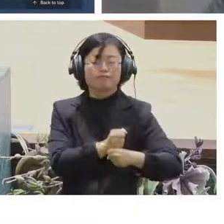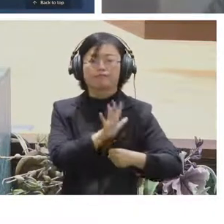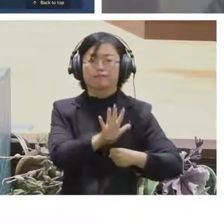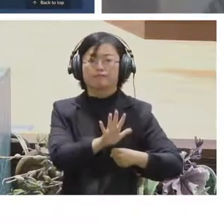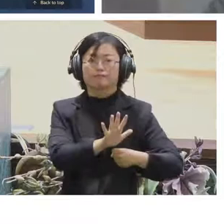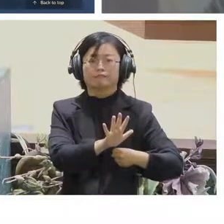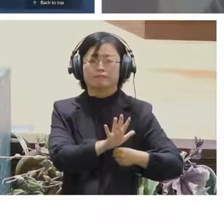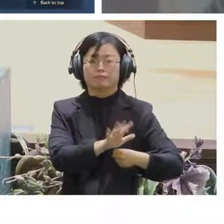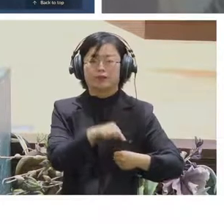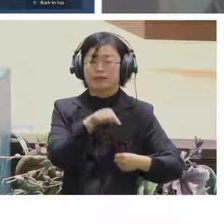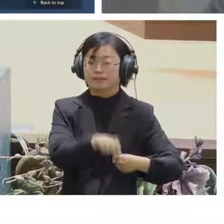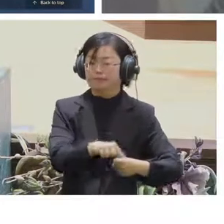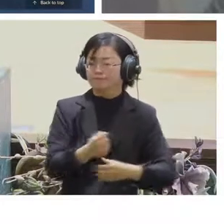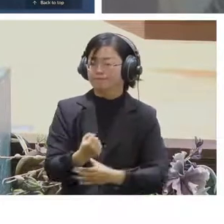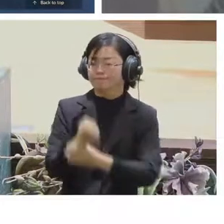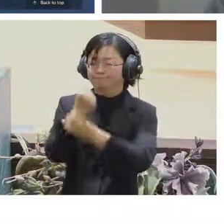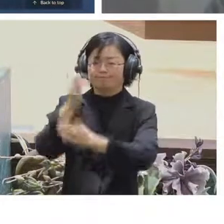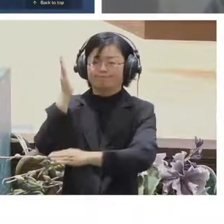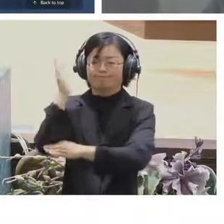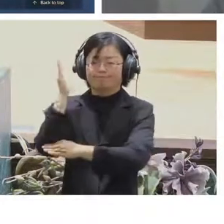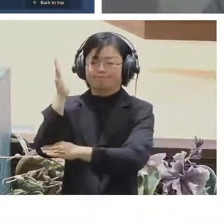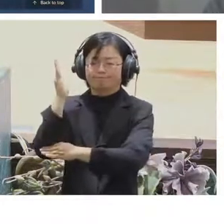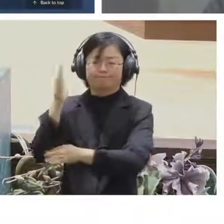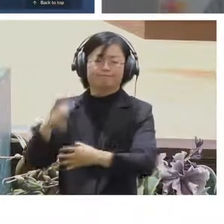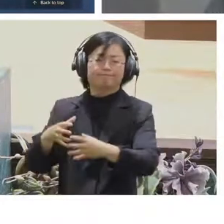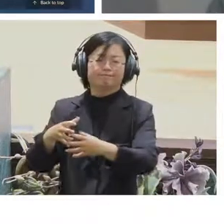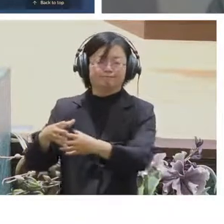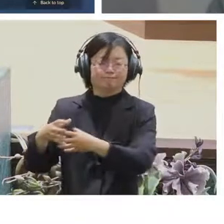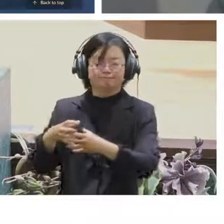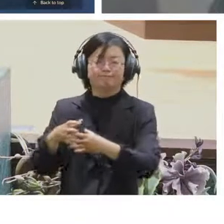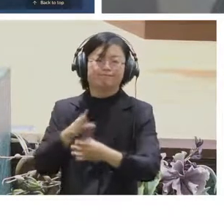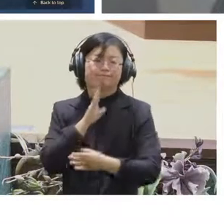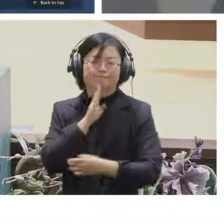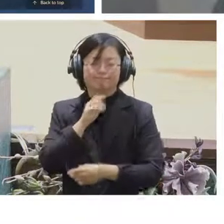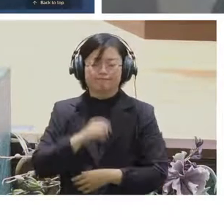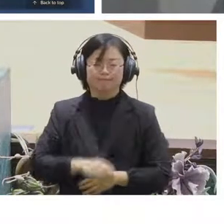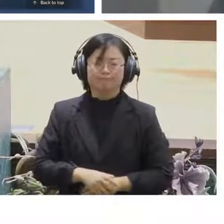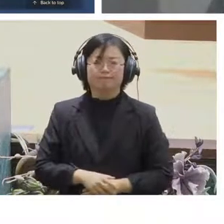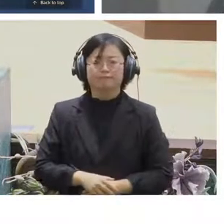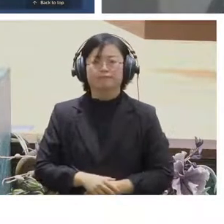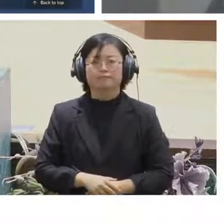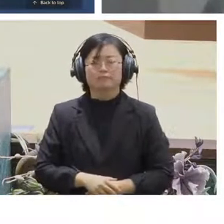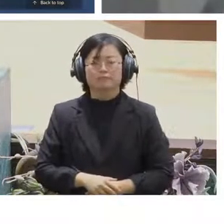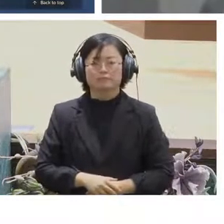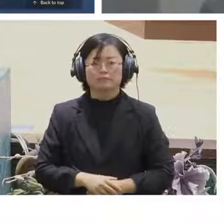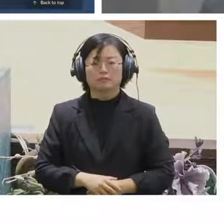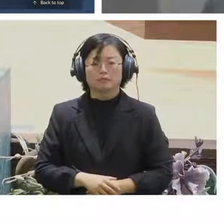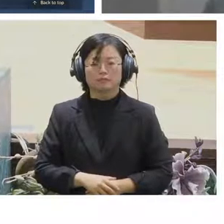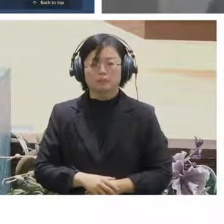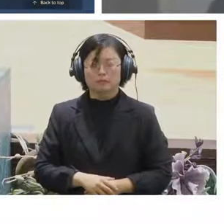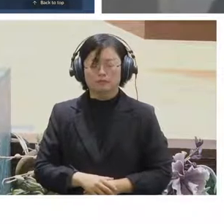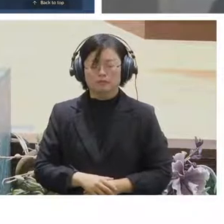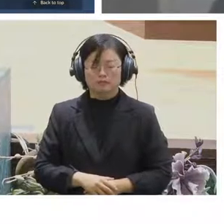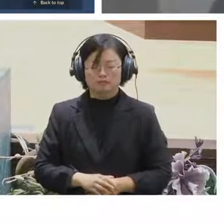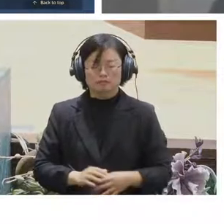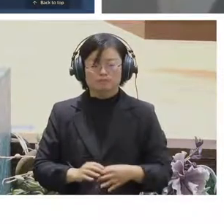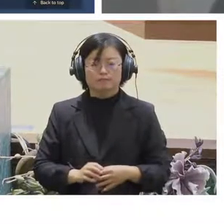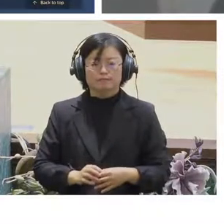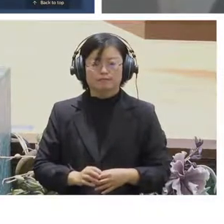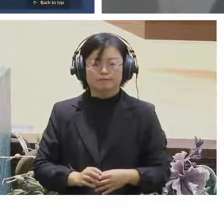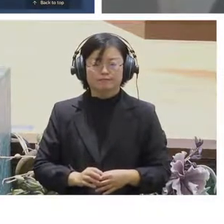so I am I am working in an organization and supporting to the ministry of Helen's thought